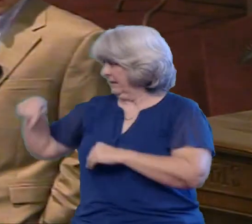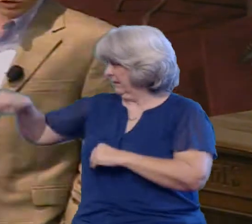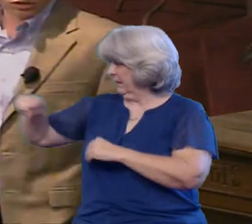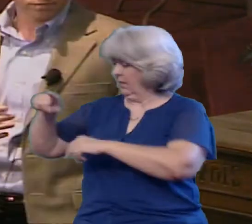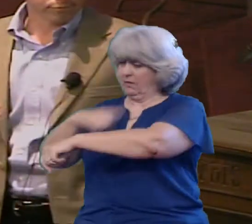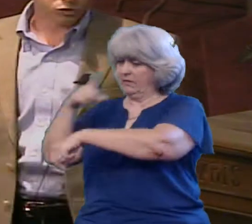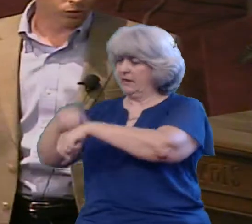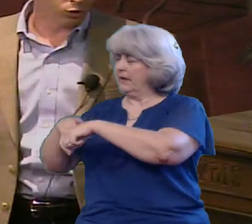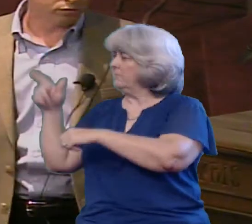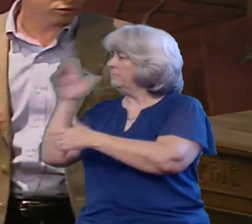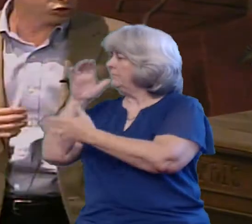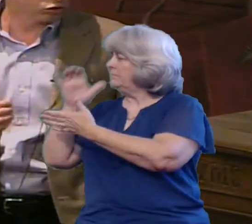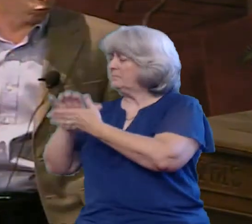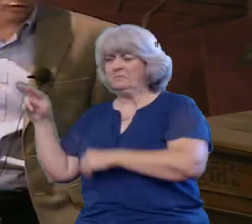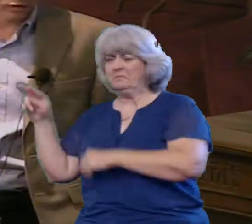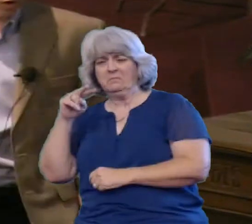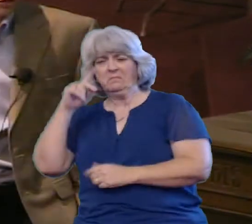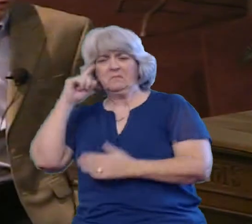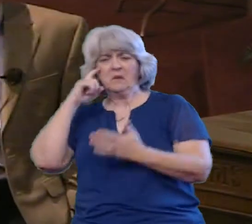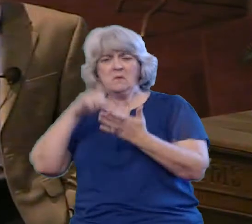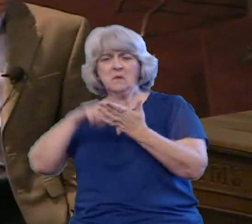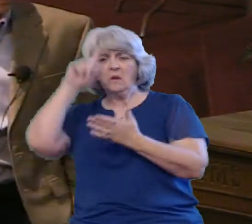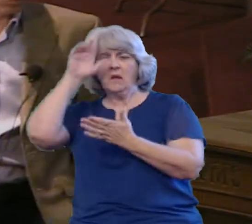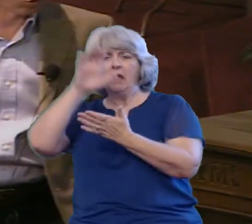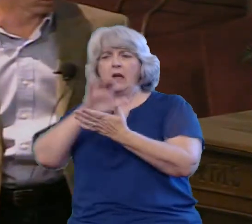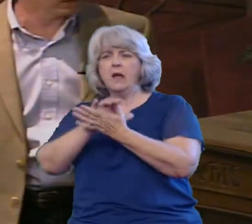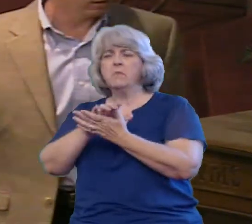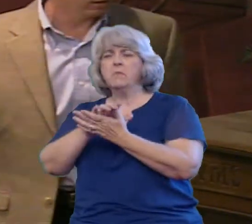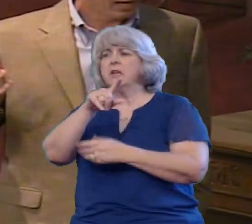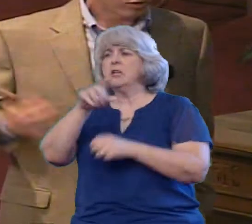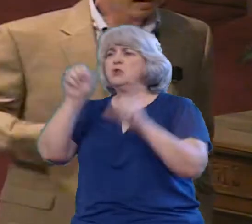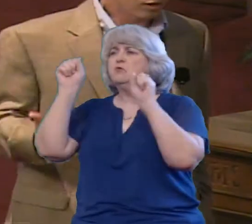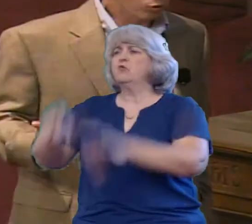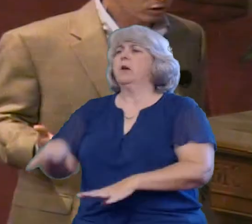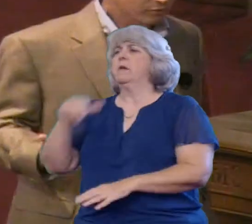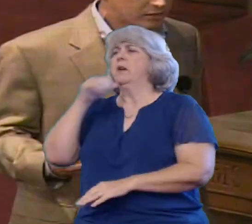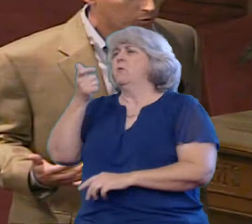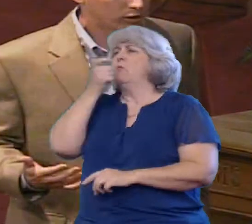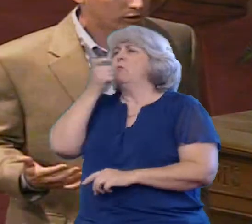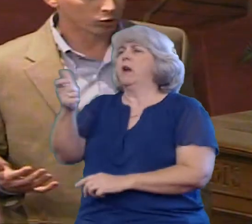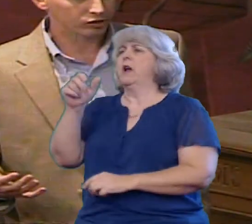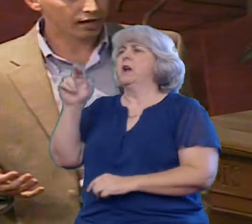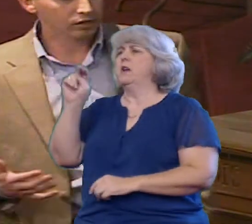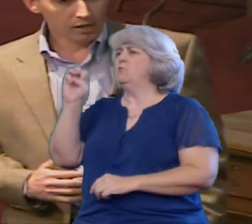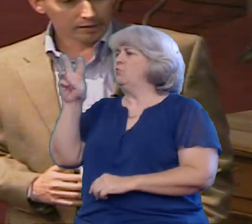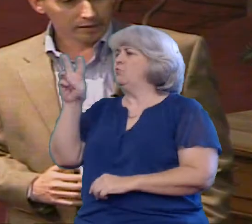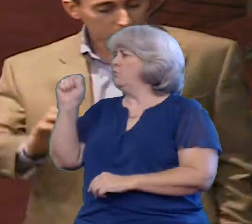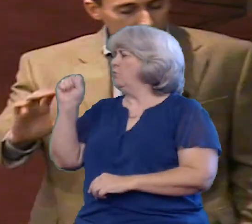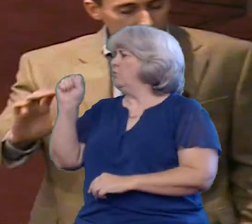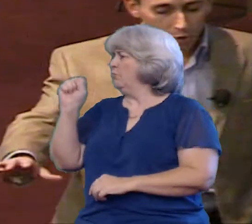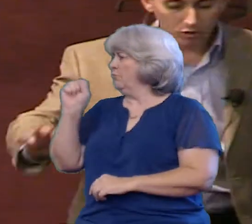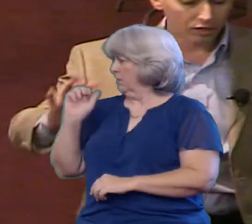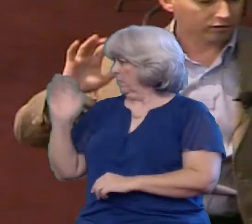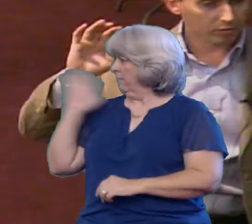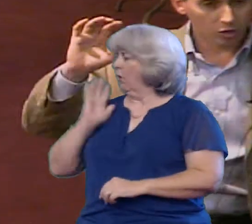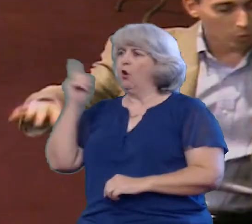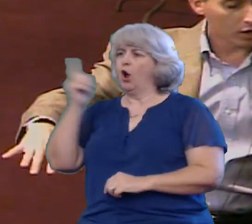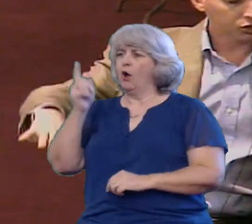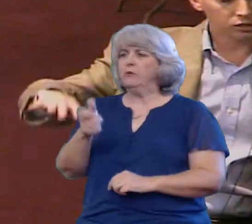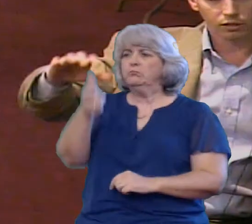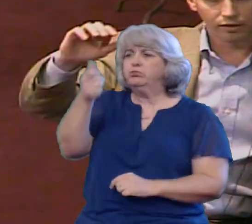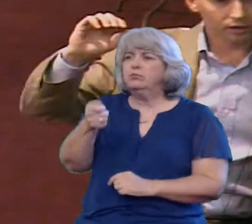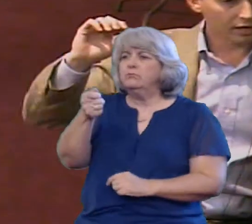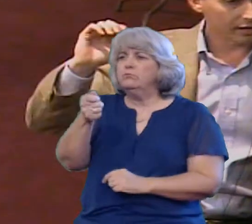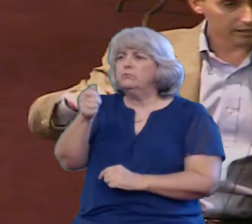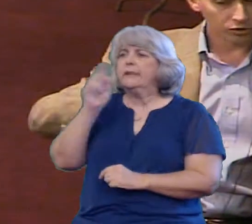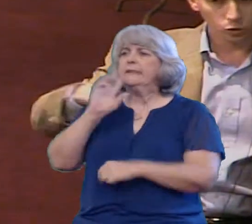husband just for some reason just wasn't watching the news anymore And it was kind of like one of his daily rituals that that he would cut the news on it says clock watch